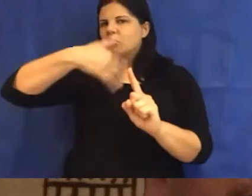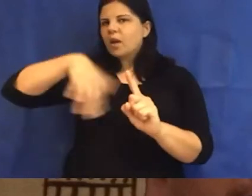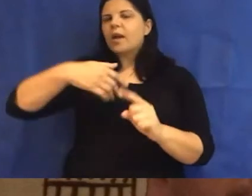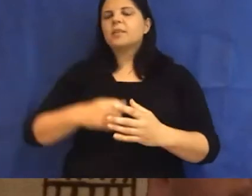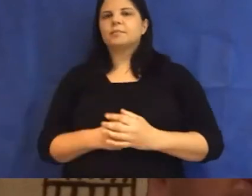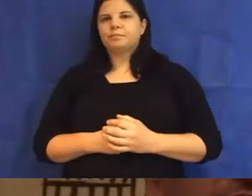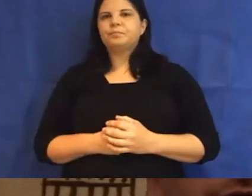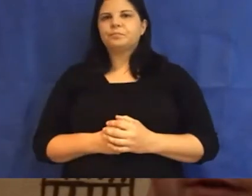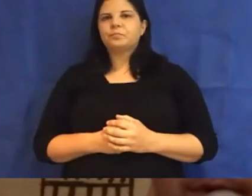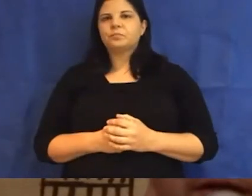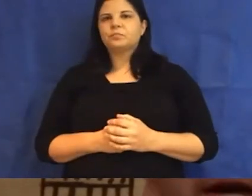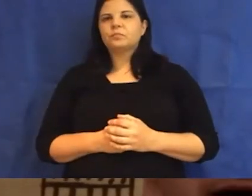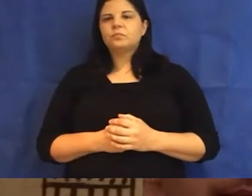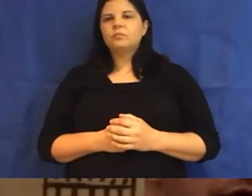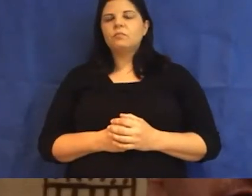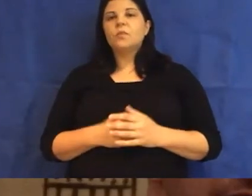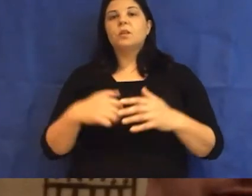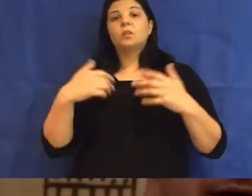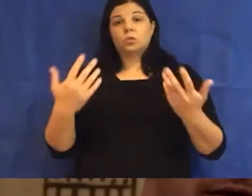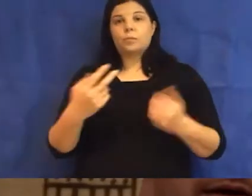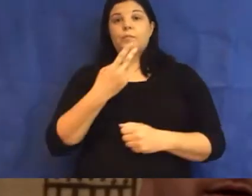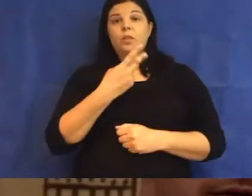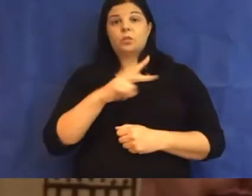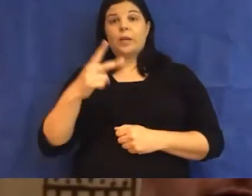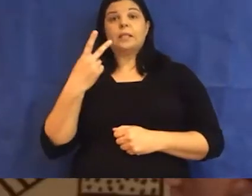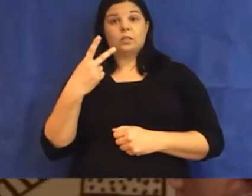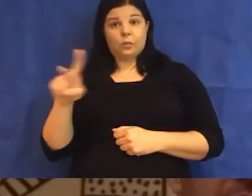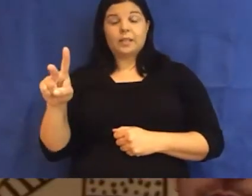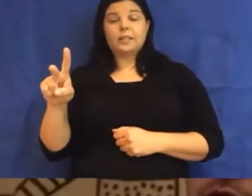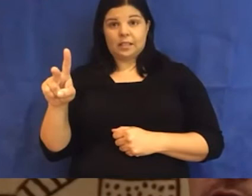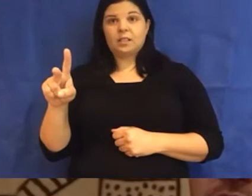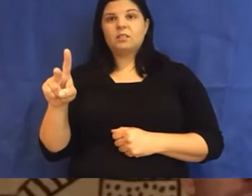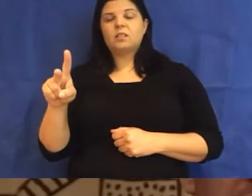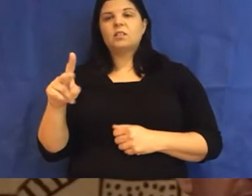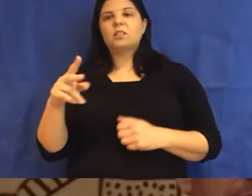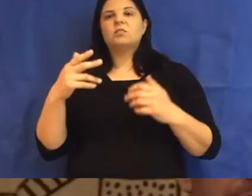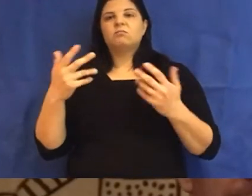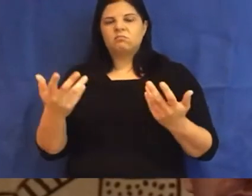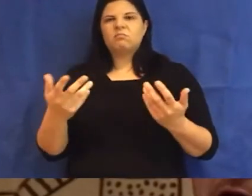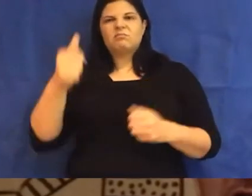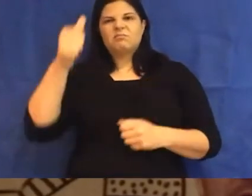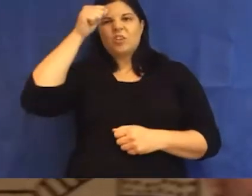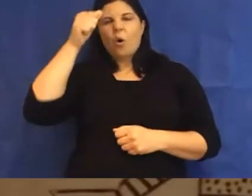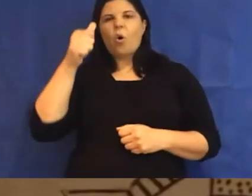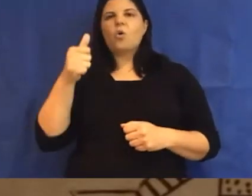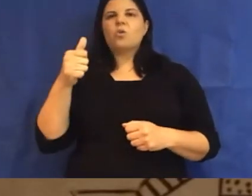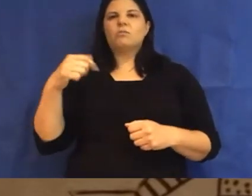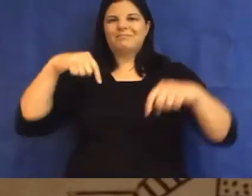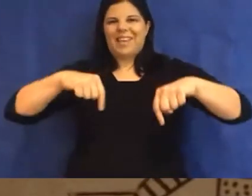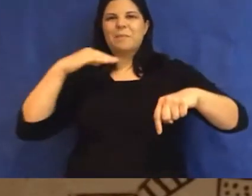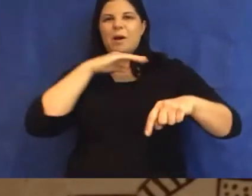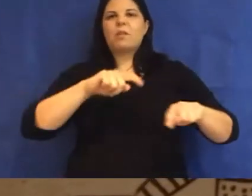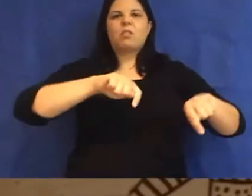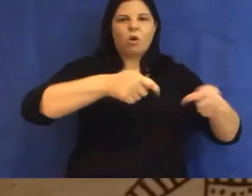2020, during, like, the period of grace between the two lockdowns, my partner and I moved out